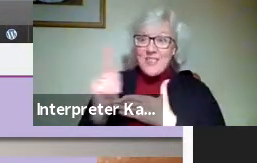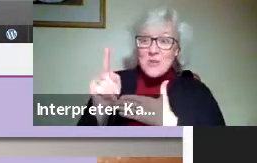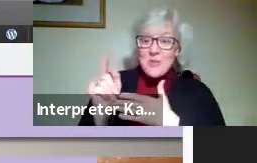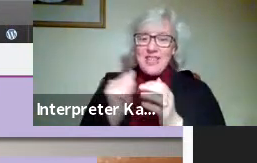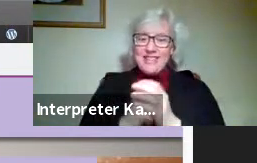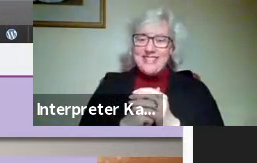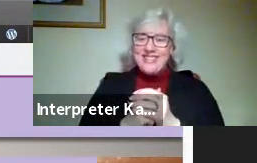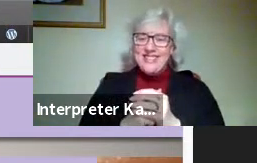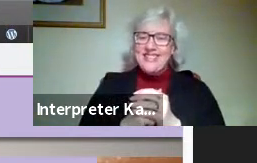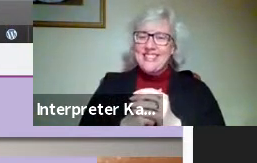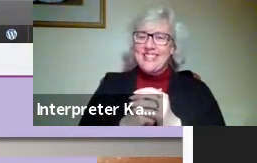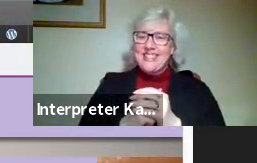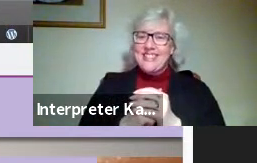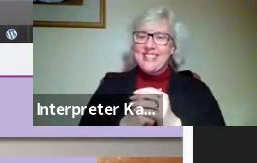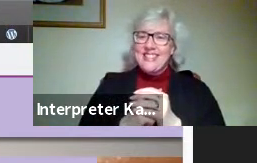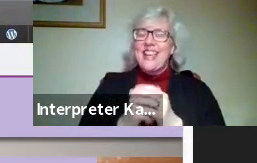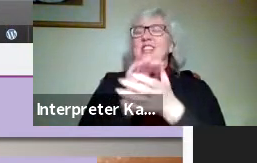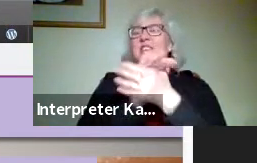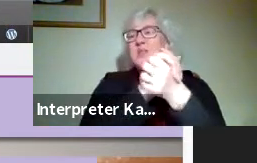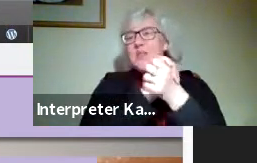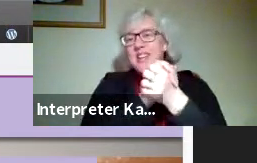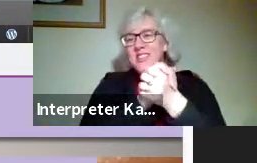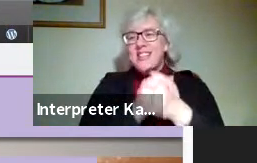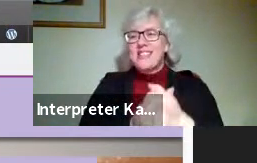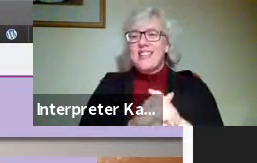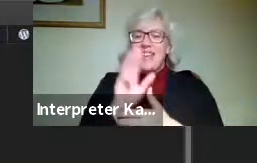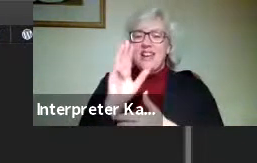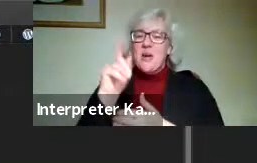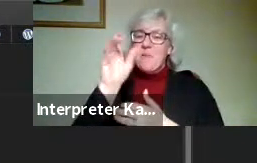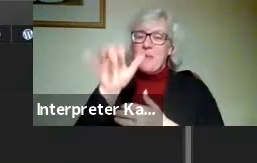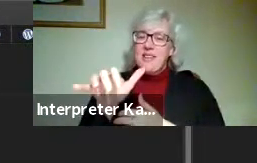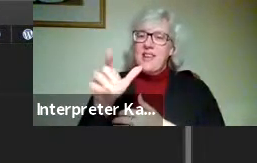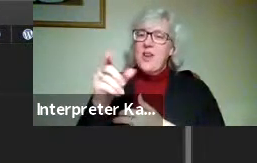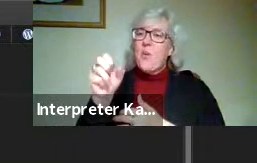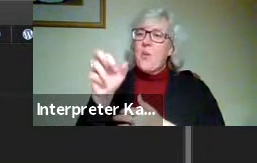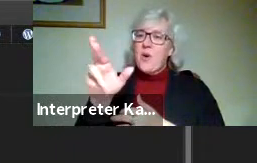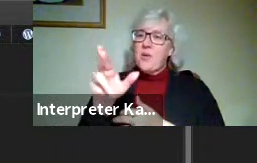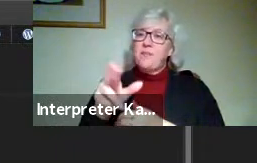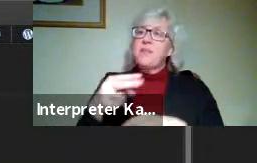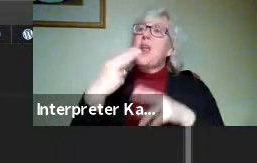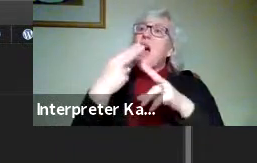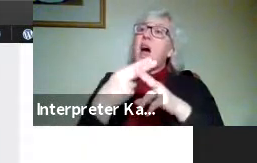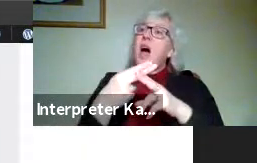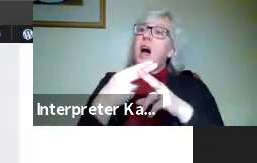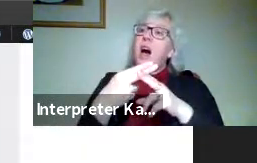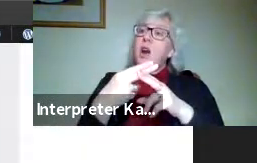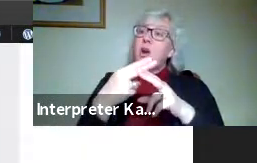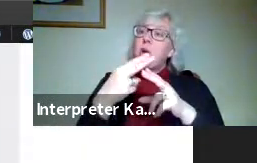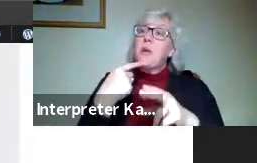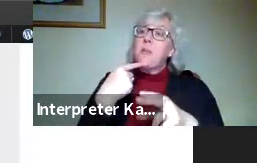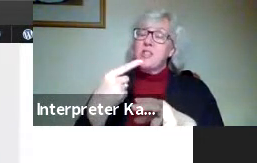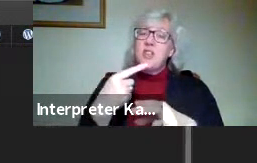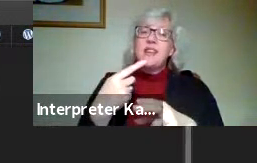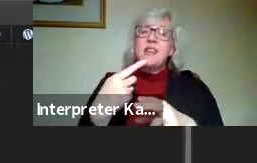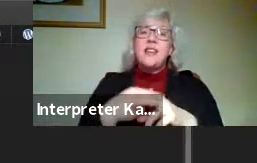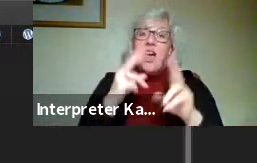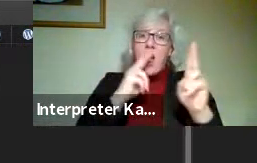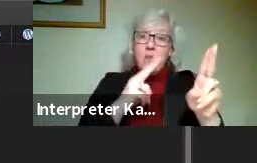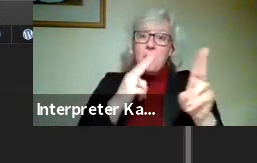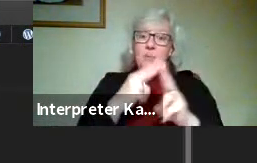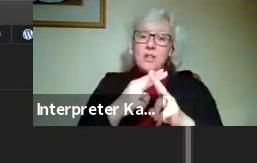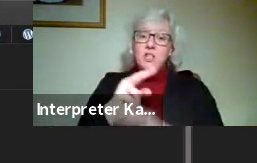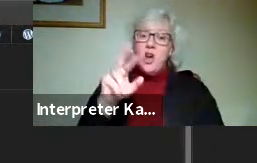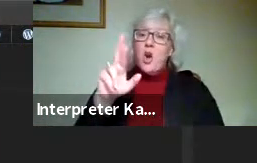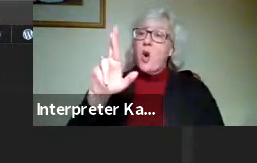So, congratulations, Melody Warner. Honorable mention goes to Roman